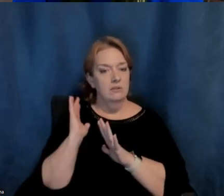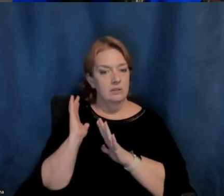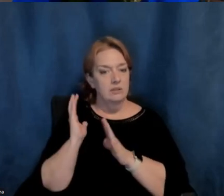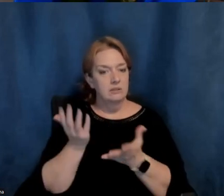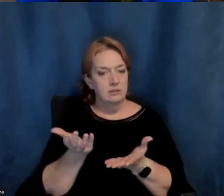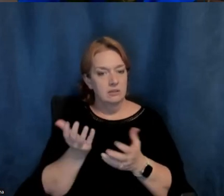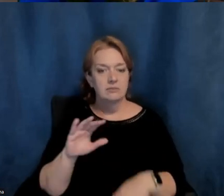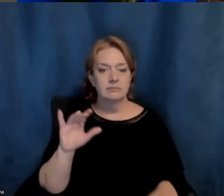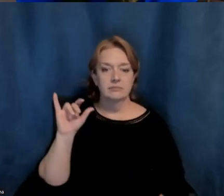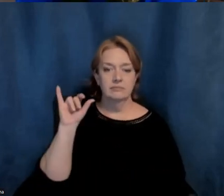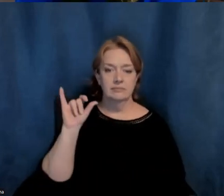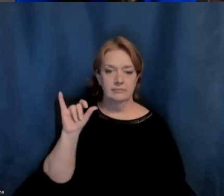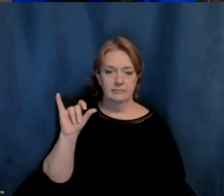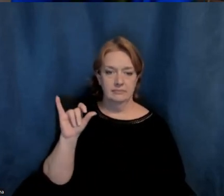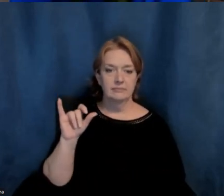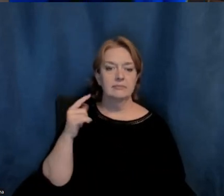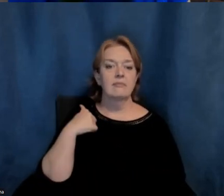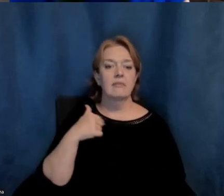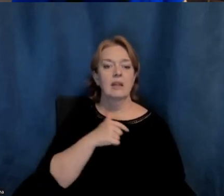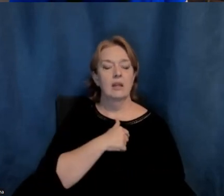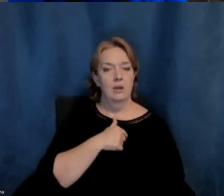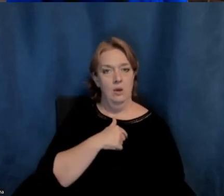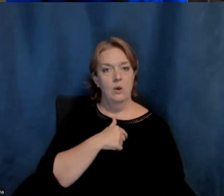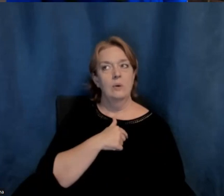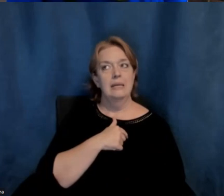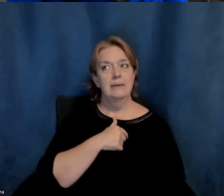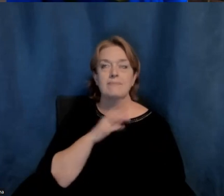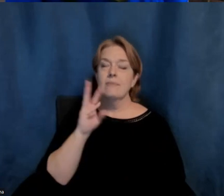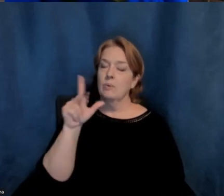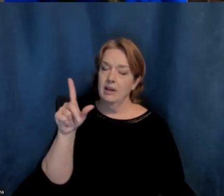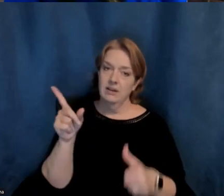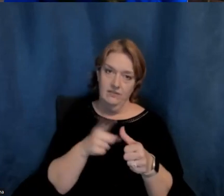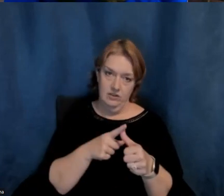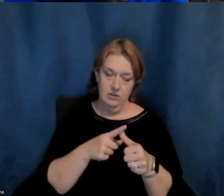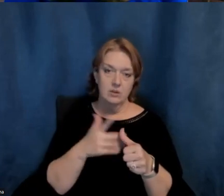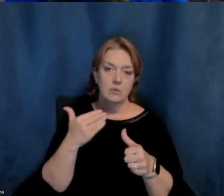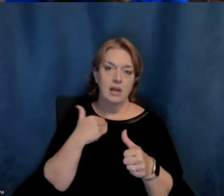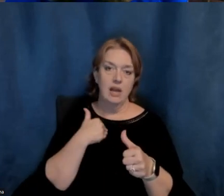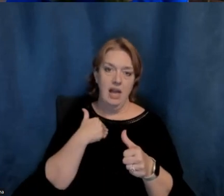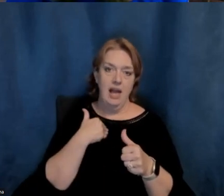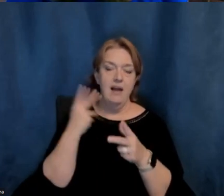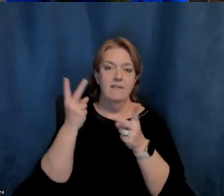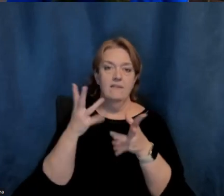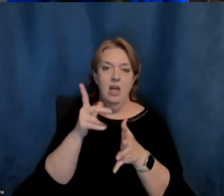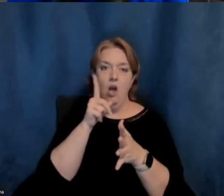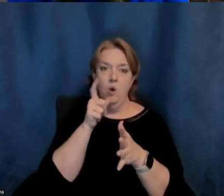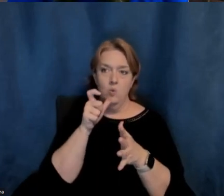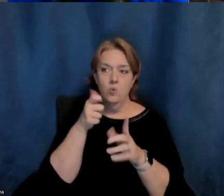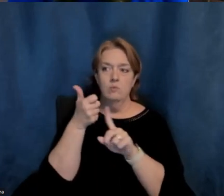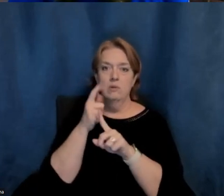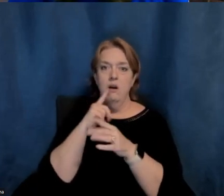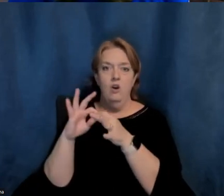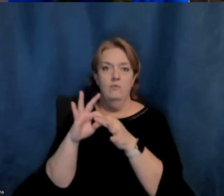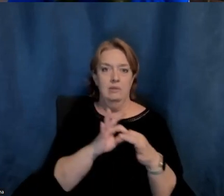so we do. We get, first of all, we get visitors who are related to the Steele's or